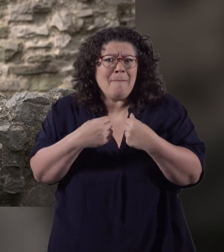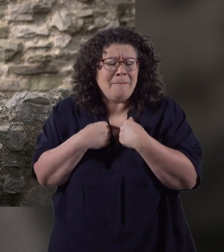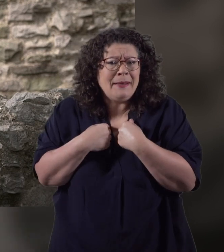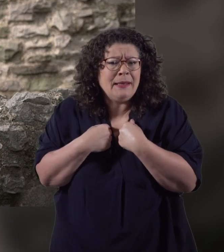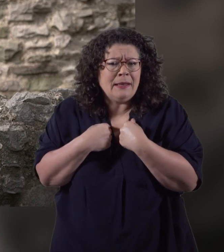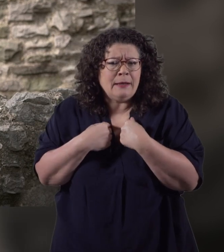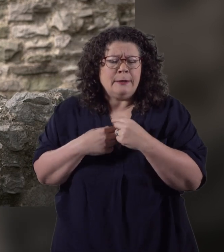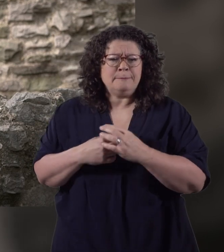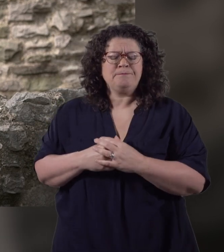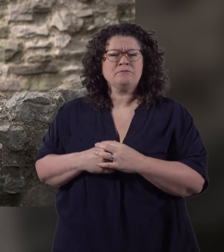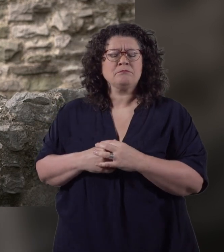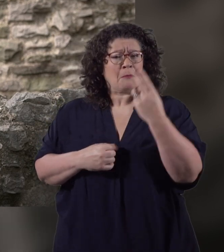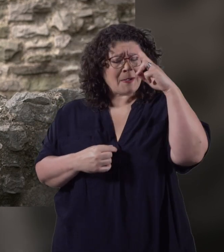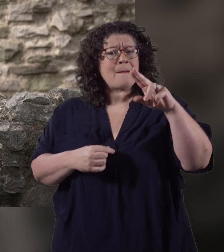help me.